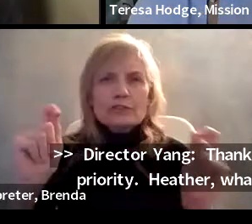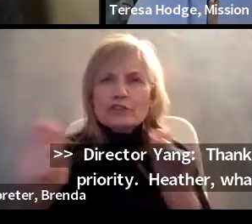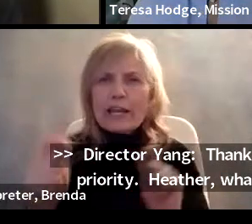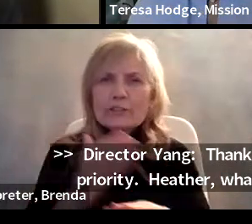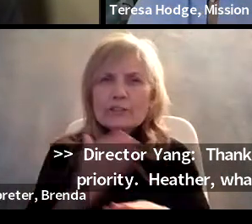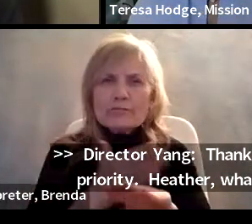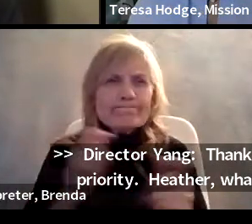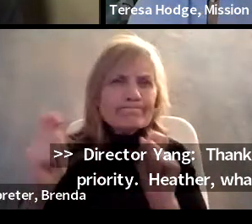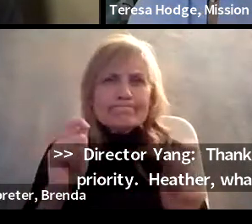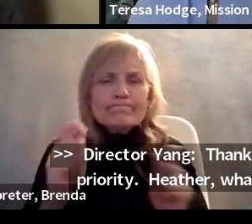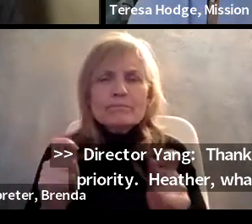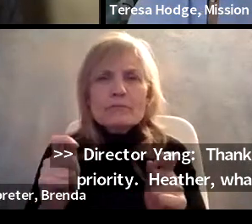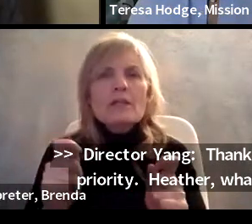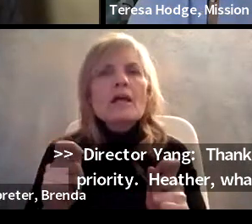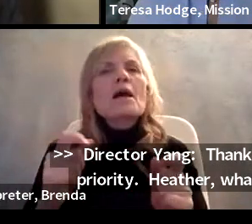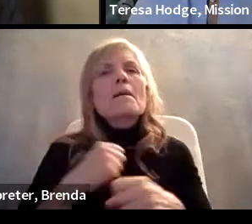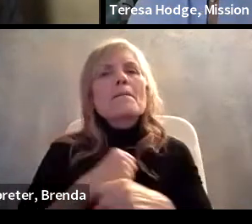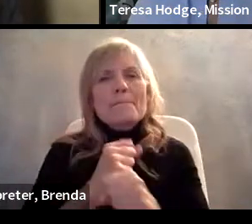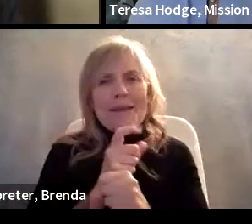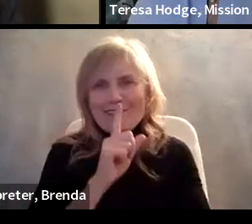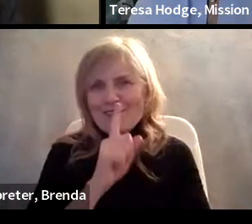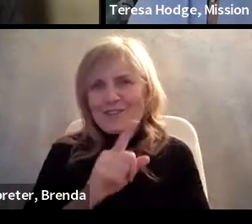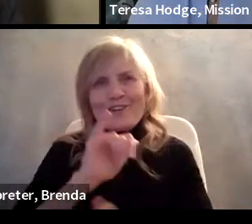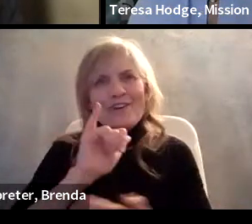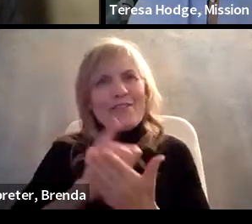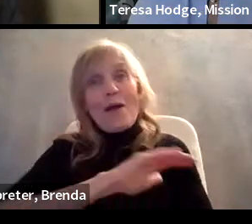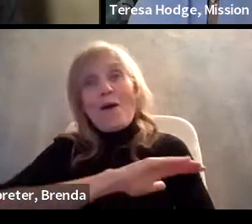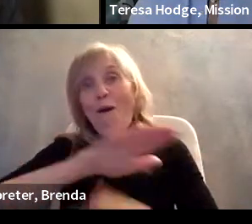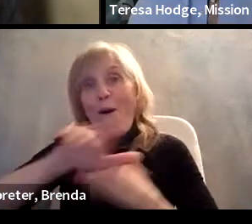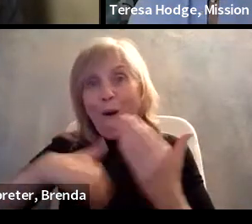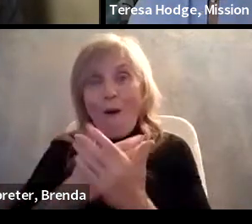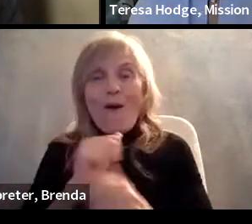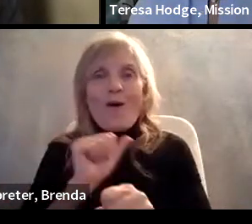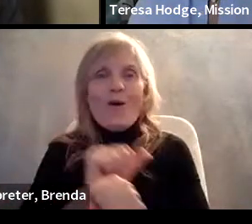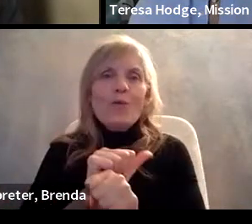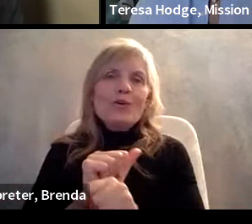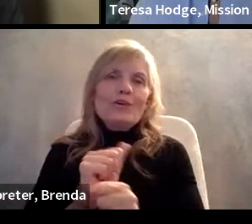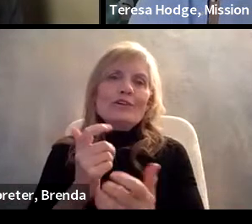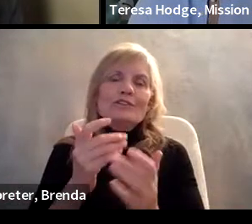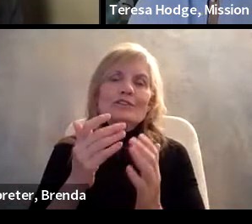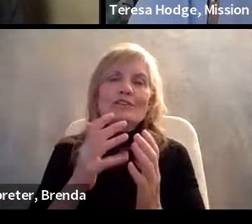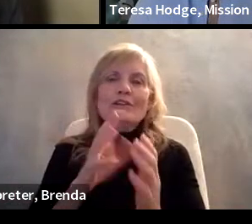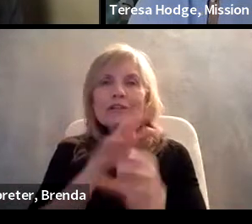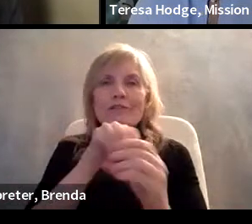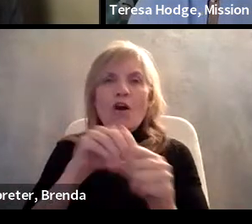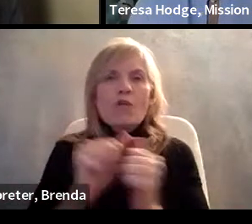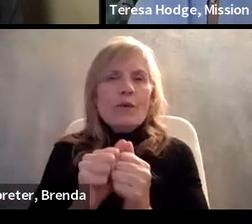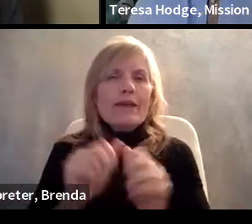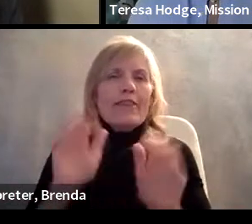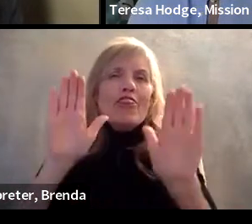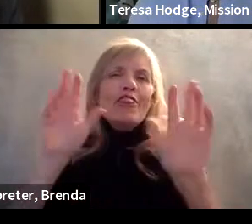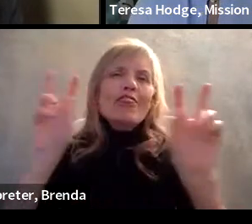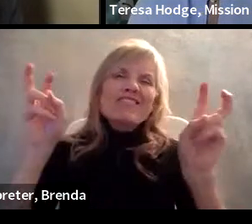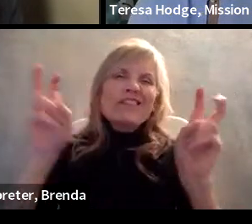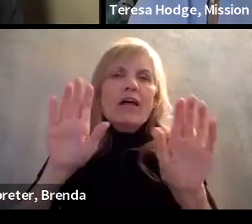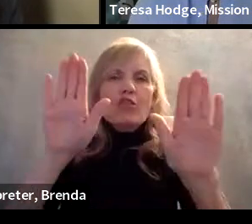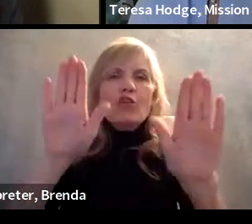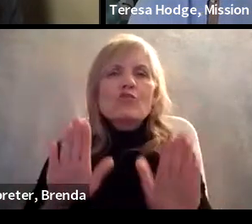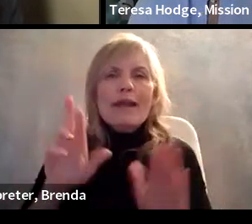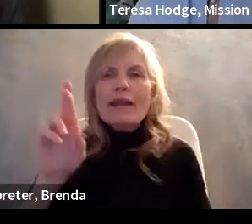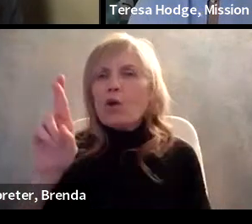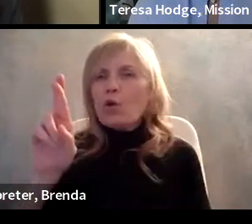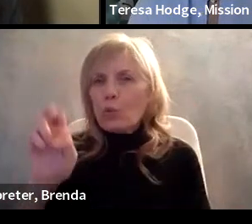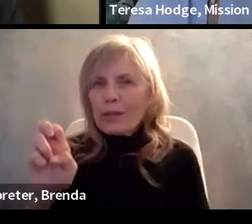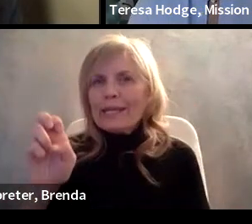sure that all workers are included in the great reskilling. You we're talking about the great resignation, the great reshuffle. The great reskilling is upon us. And, you know,